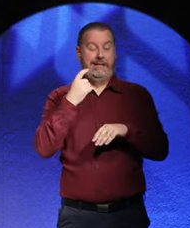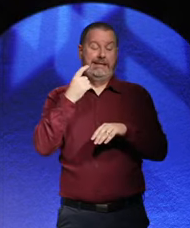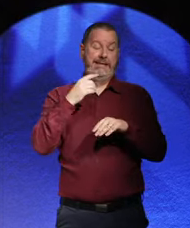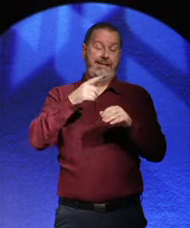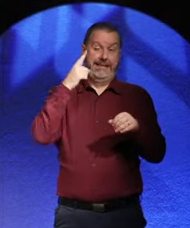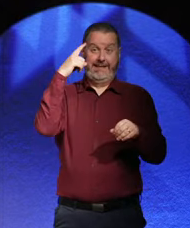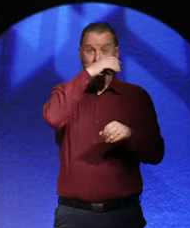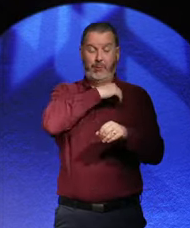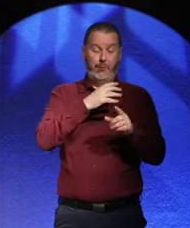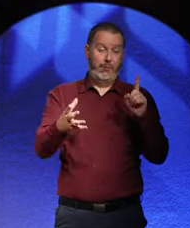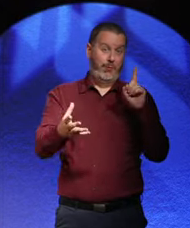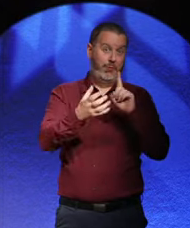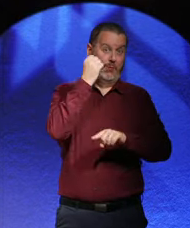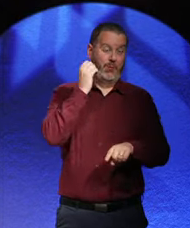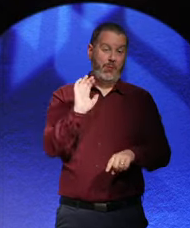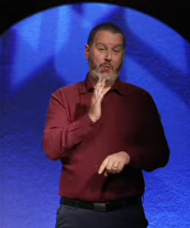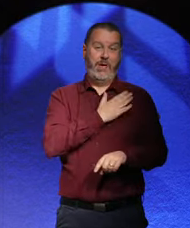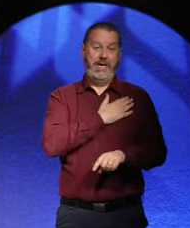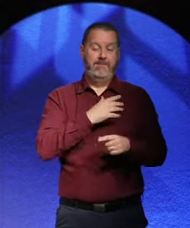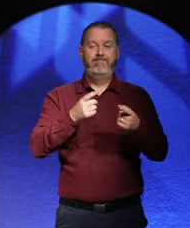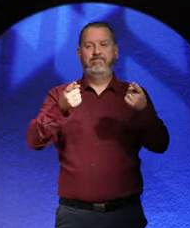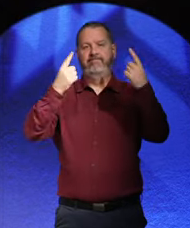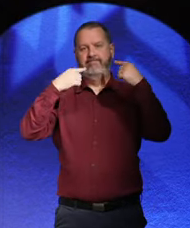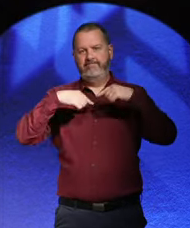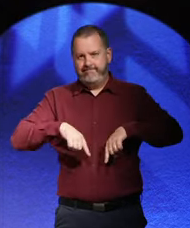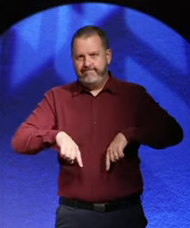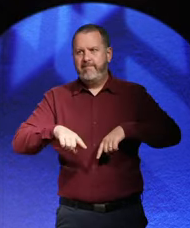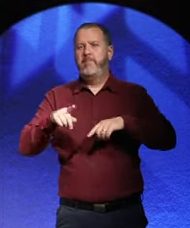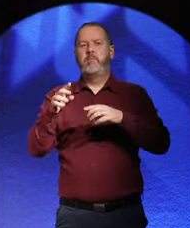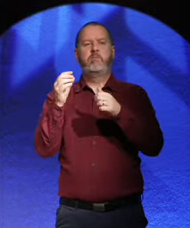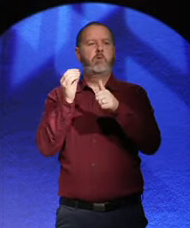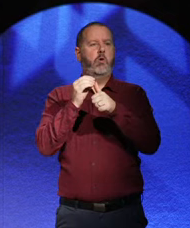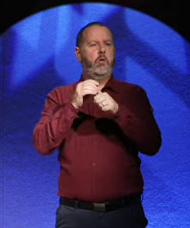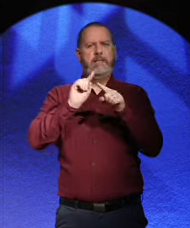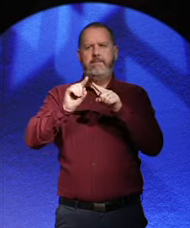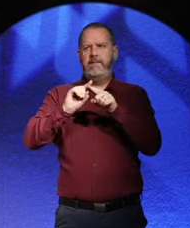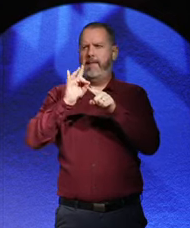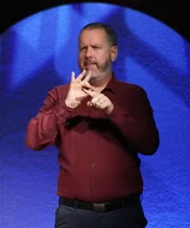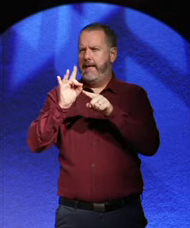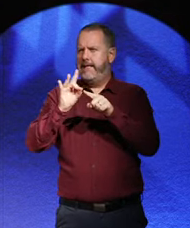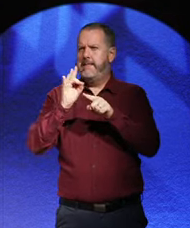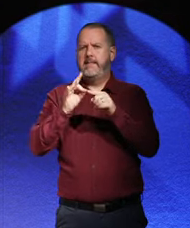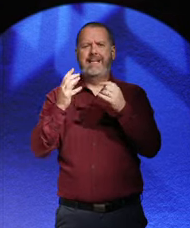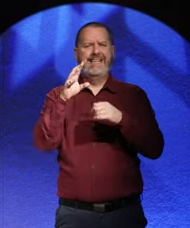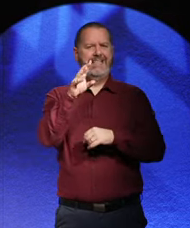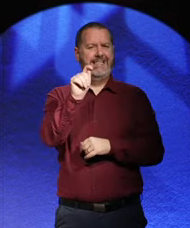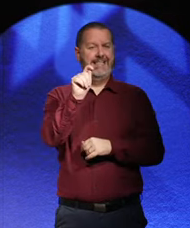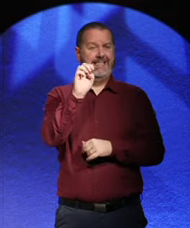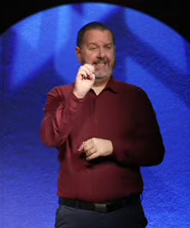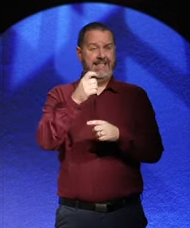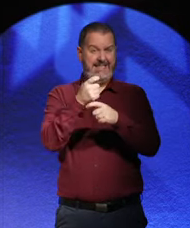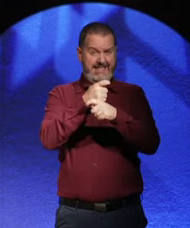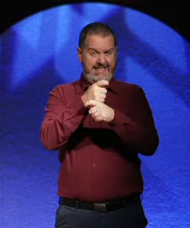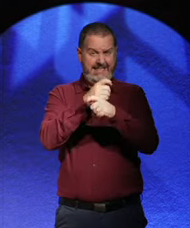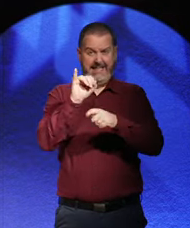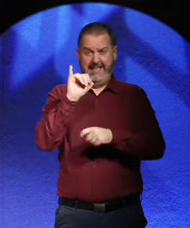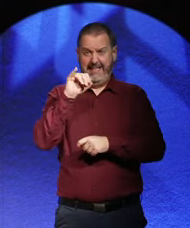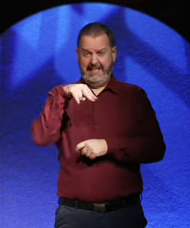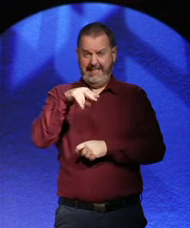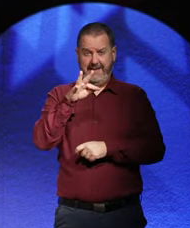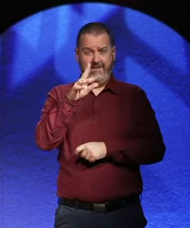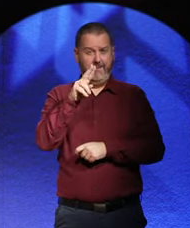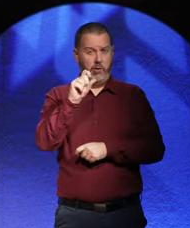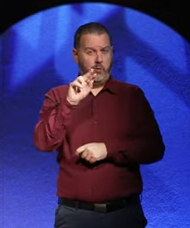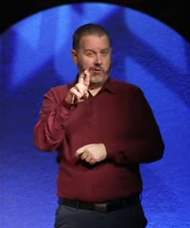And there was the tea infuse of the Vasily chair. In fact, I think this is not too far from a